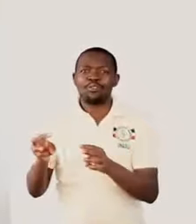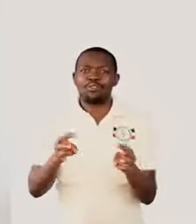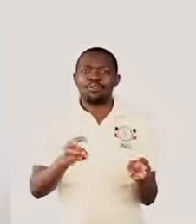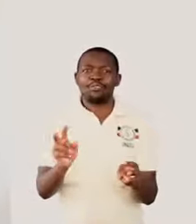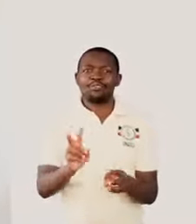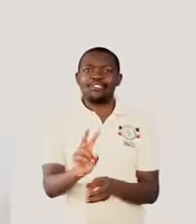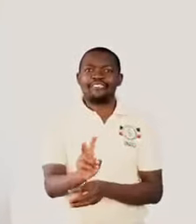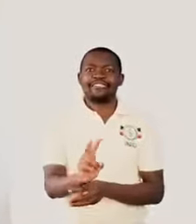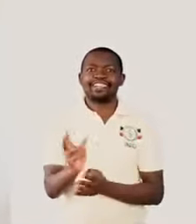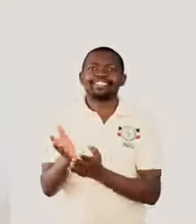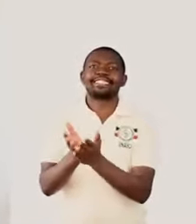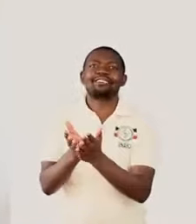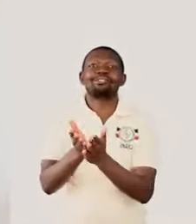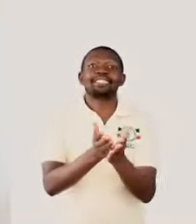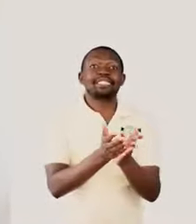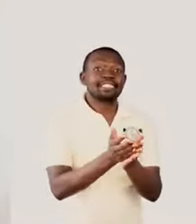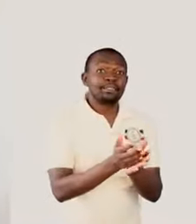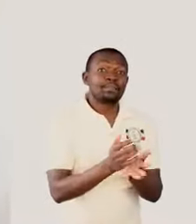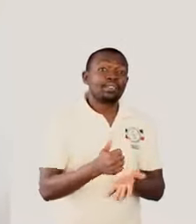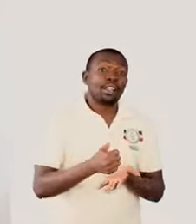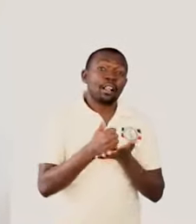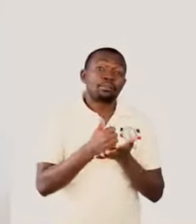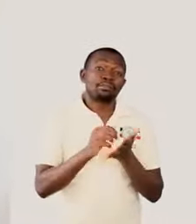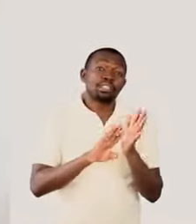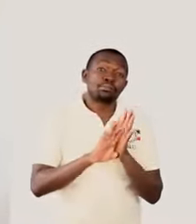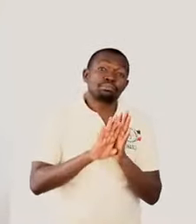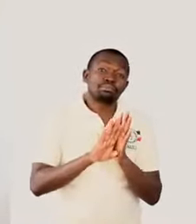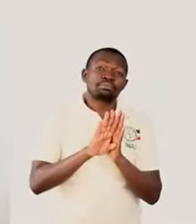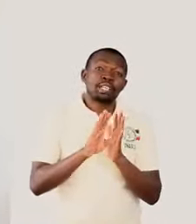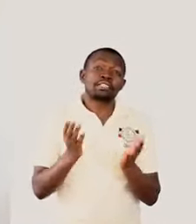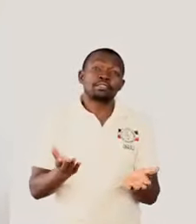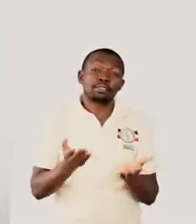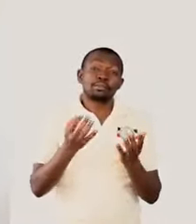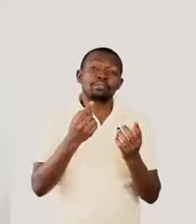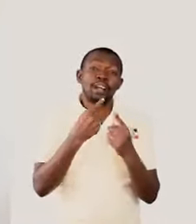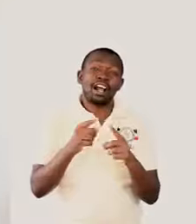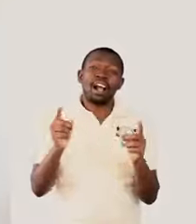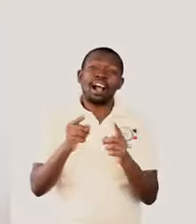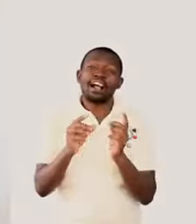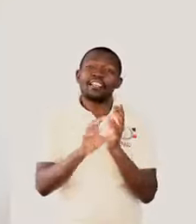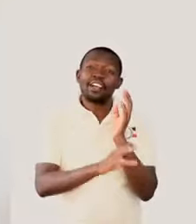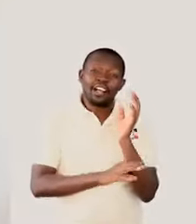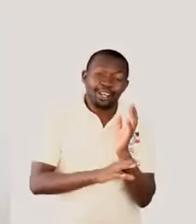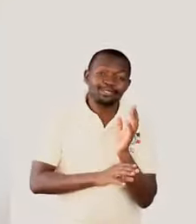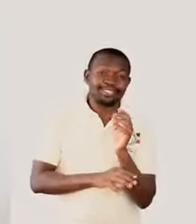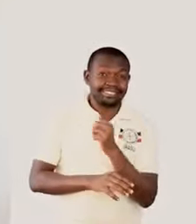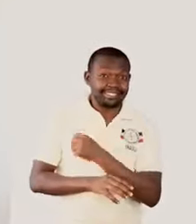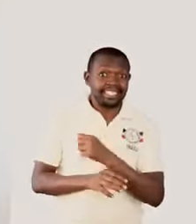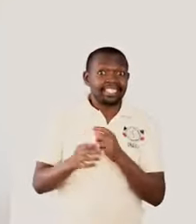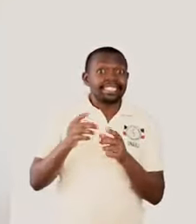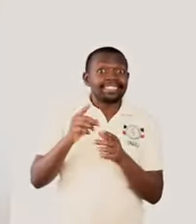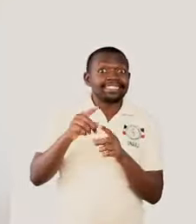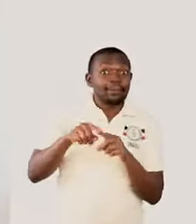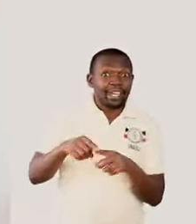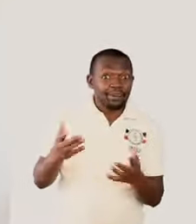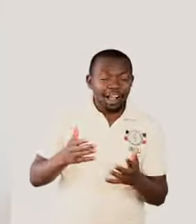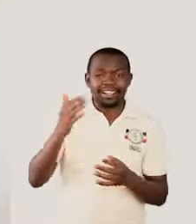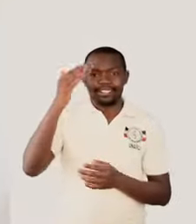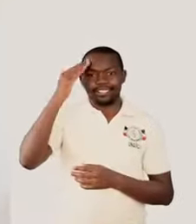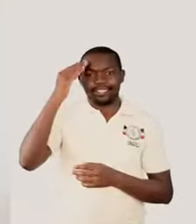country and the development of other countries depends on the knowledge of chemistry